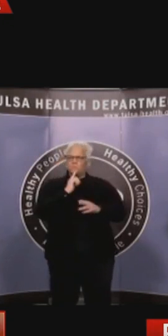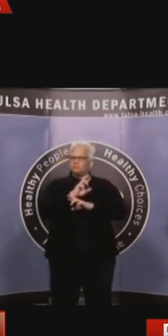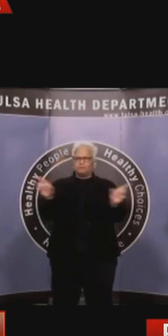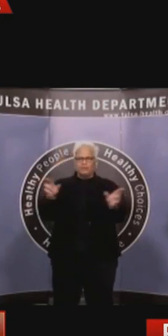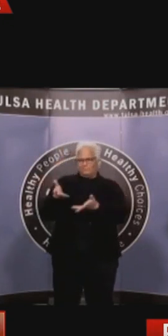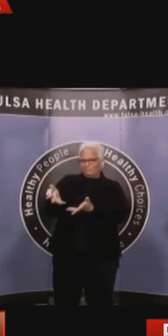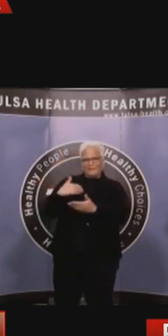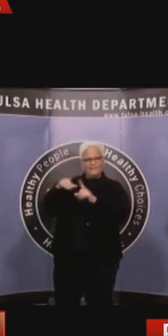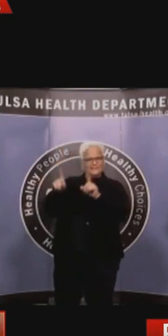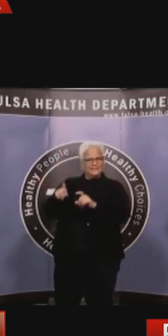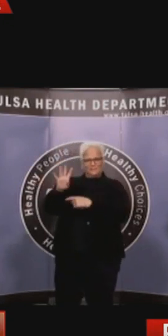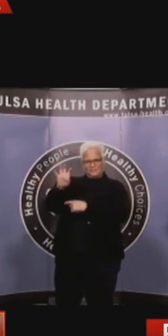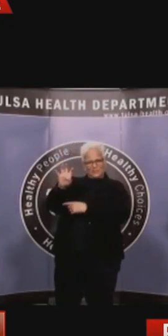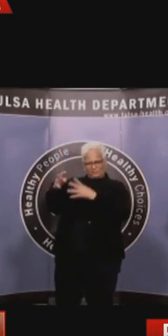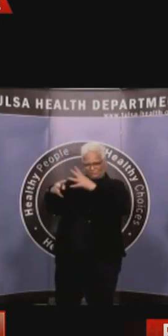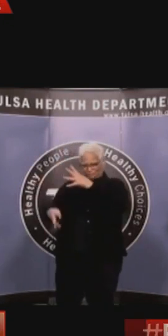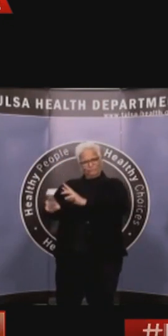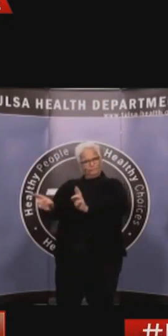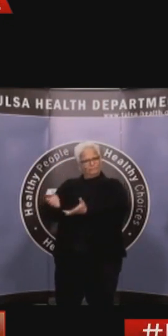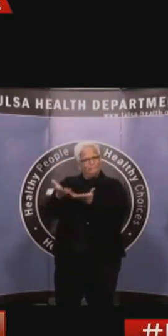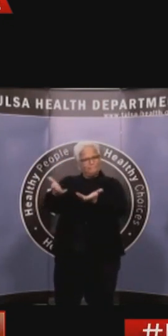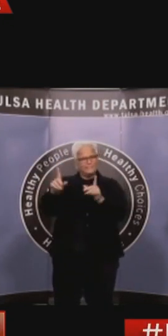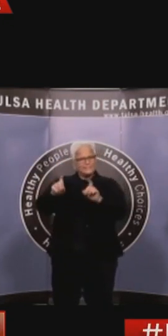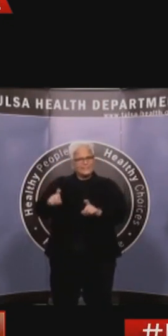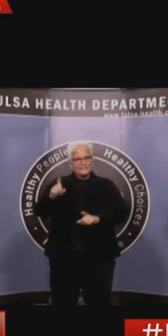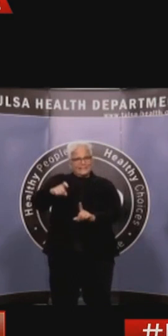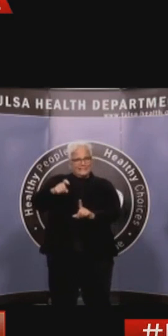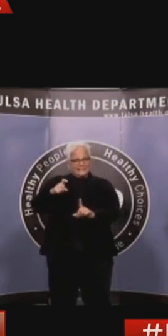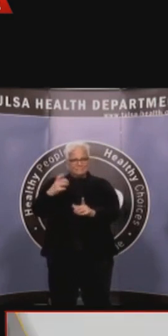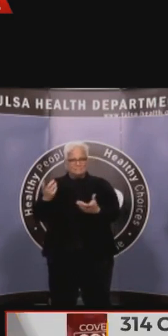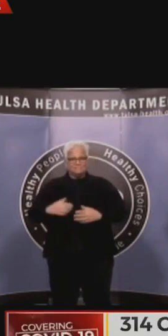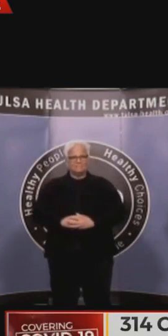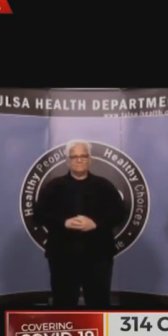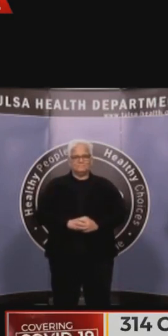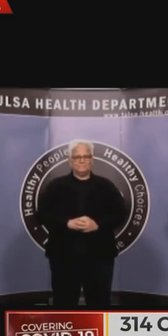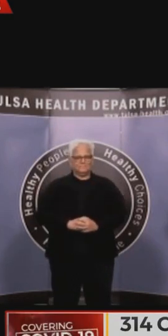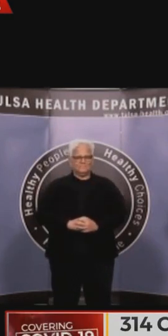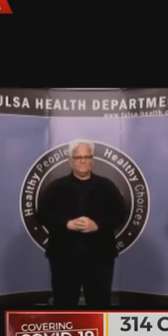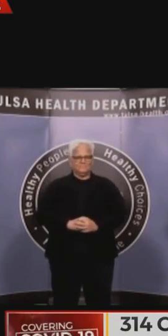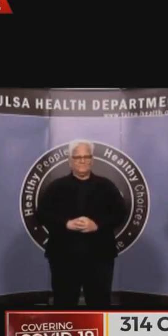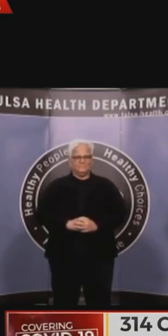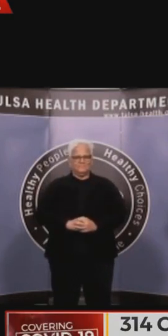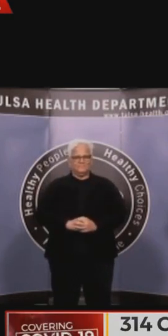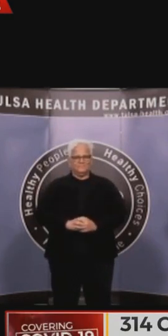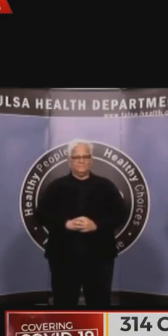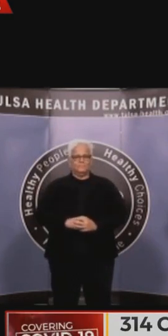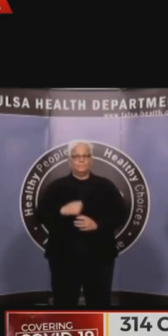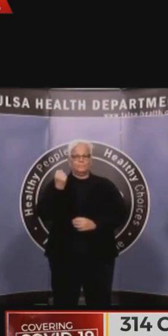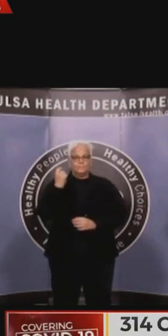done by appointment only at an undisclosed location. You will be given instructions for drive-through services at the time your appointment is made.